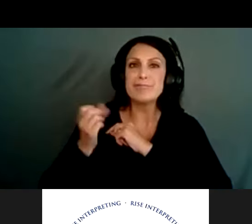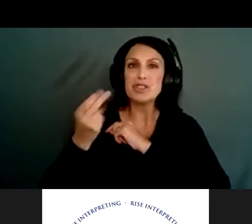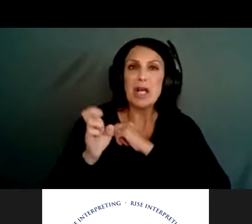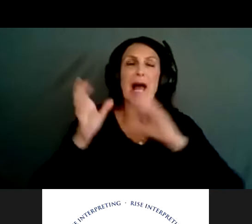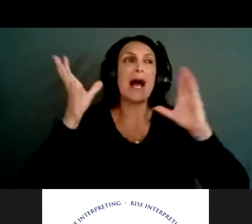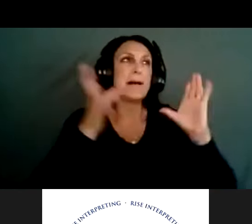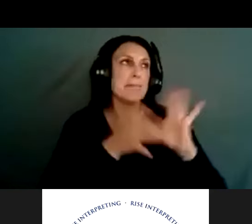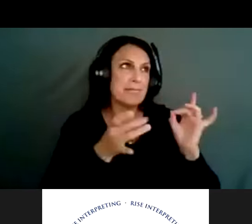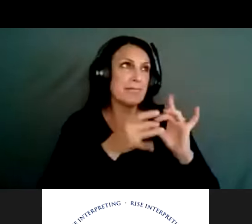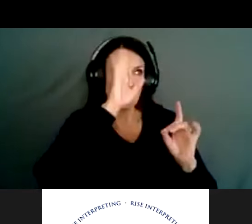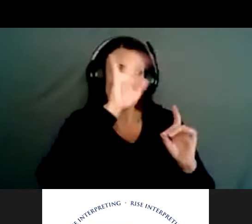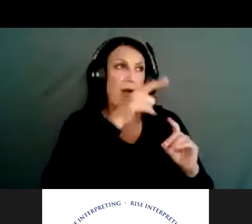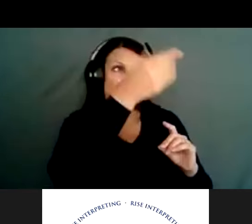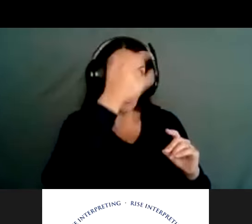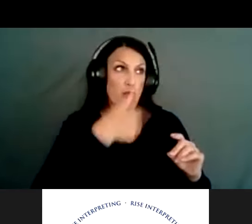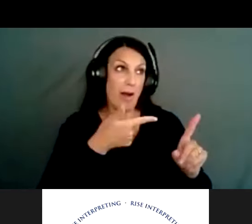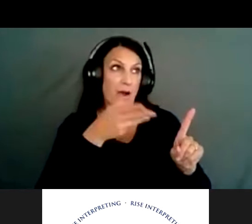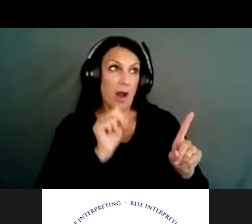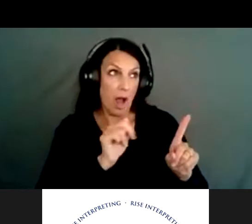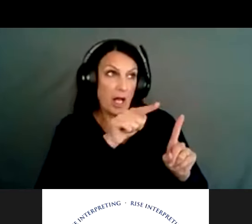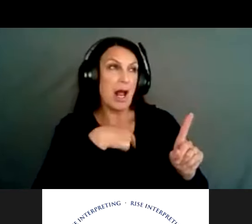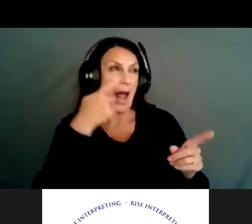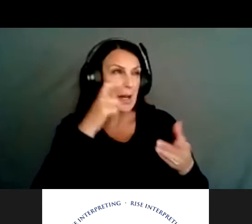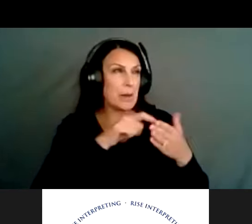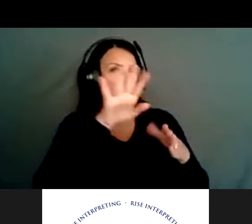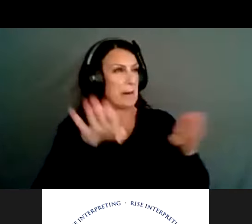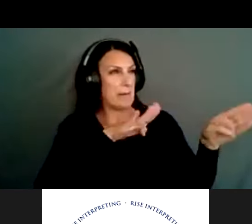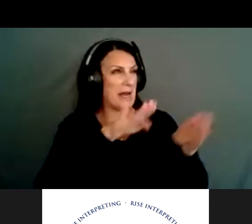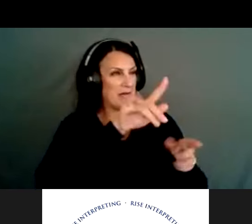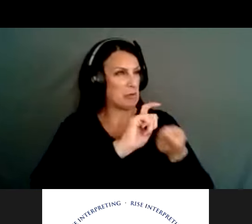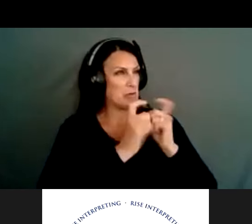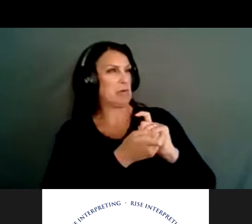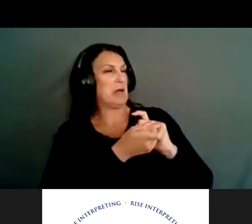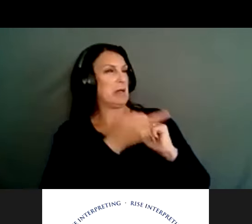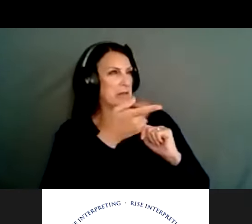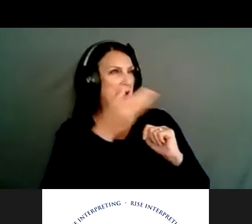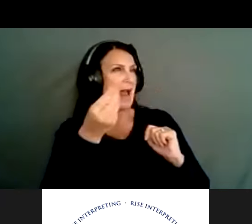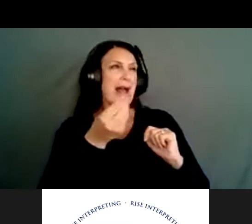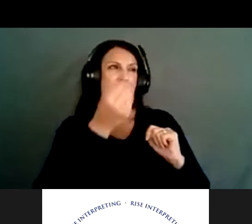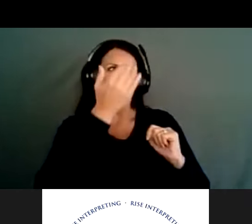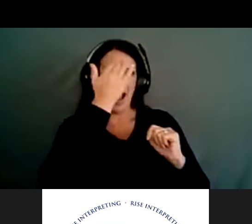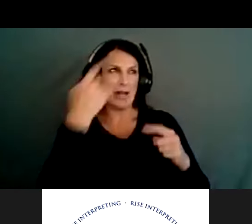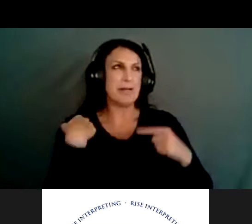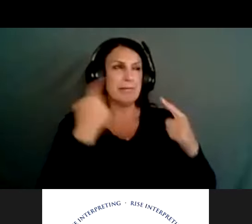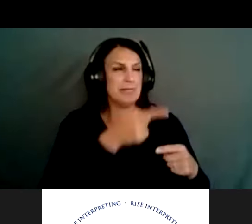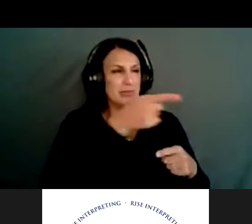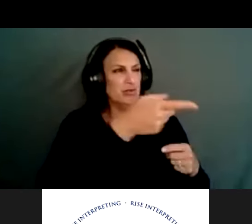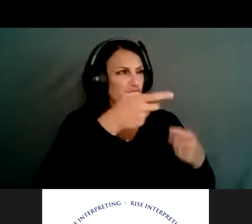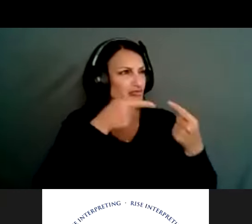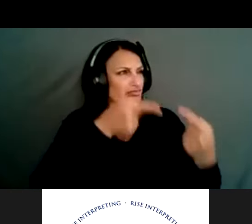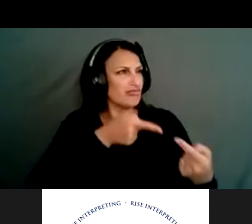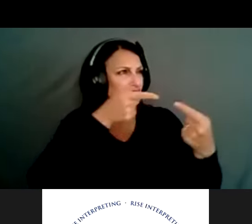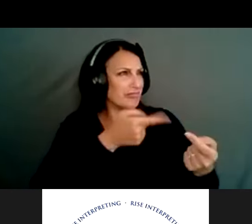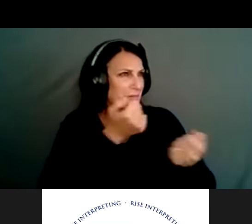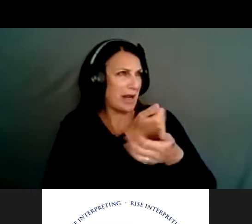she knows that I have firearms. She's noticed some behavior changes in me. And she says, hey, Stan, I know you've been having a hard time with everything